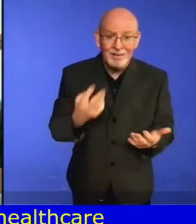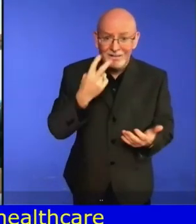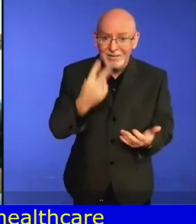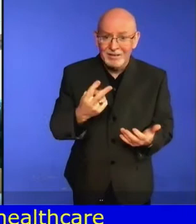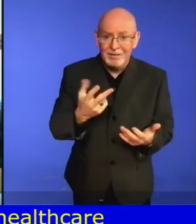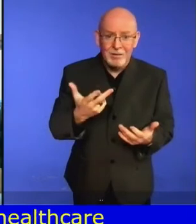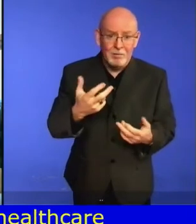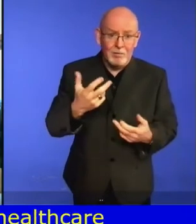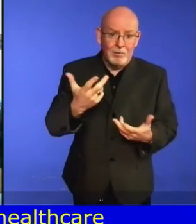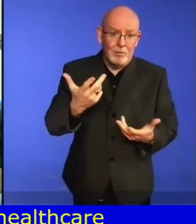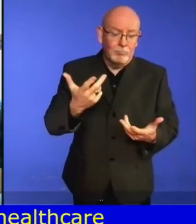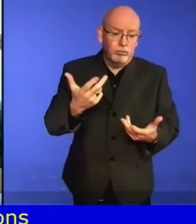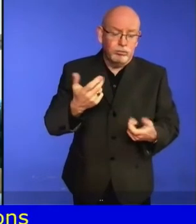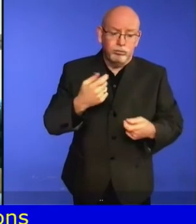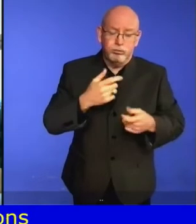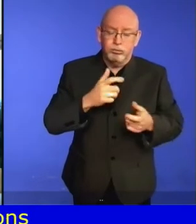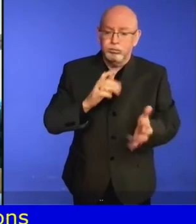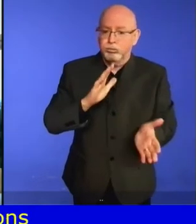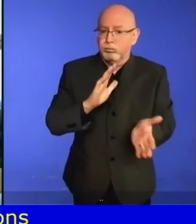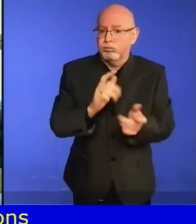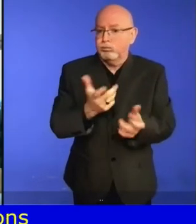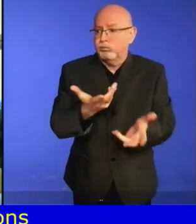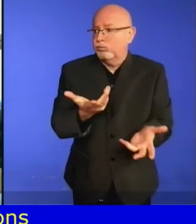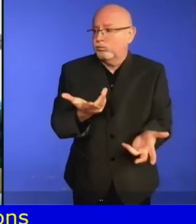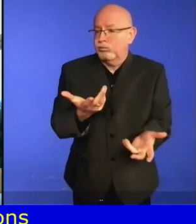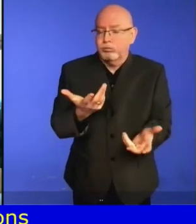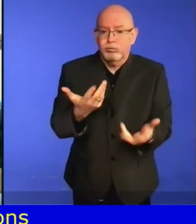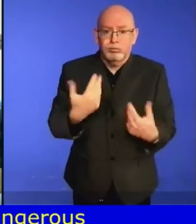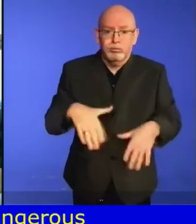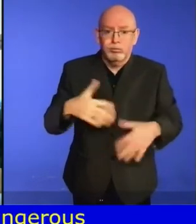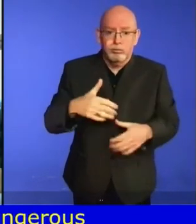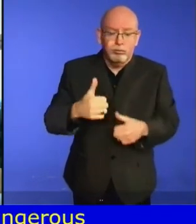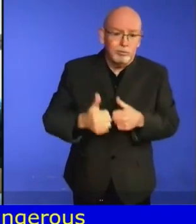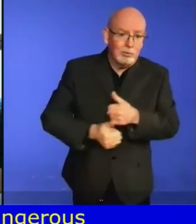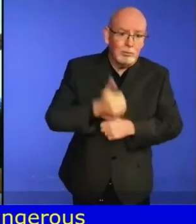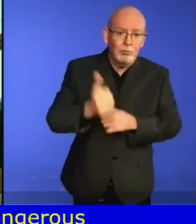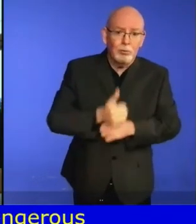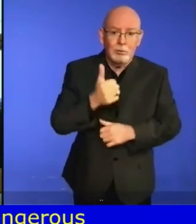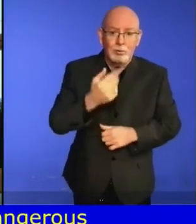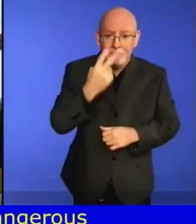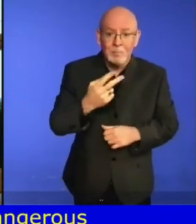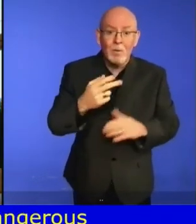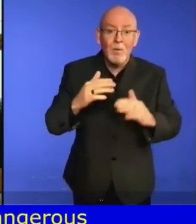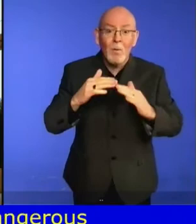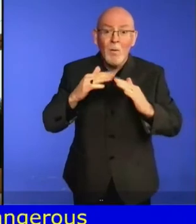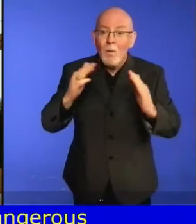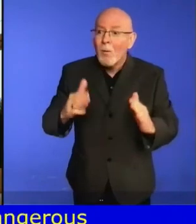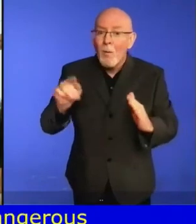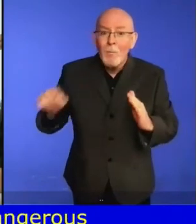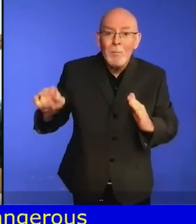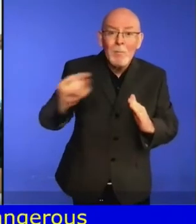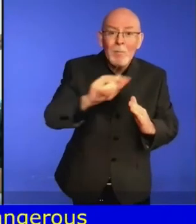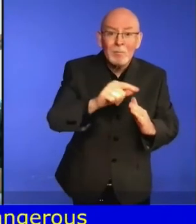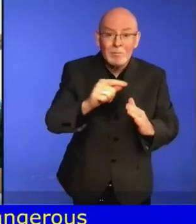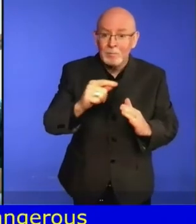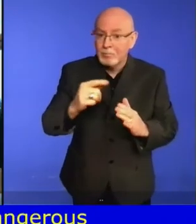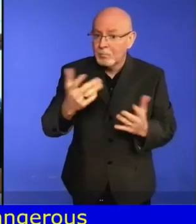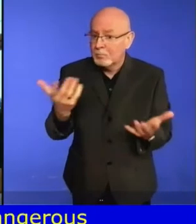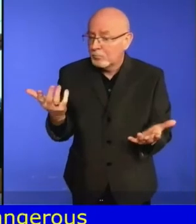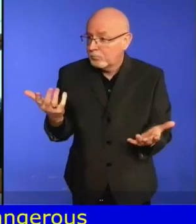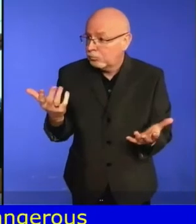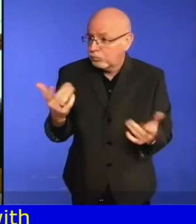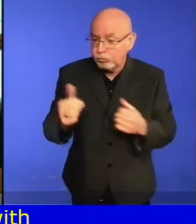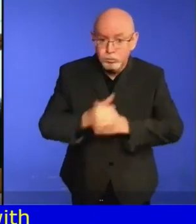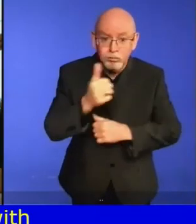disabilities. As the Disability Rights Monitor report of October has shown vividly, the old